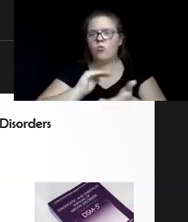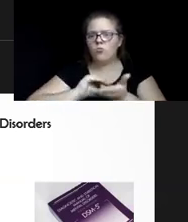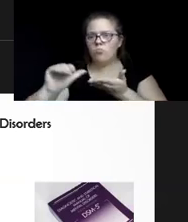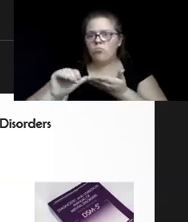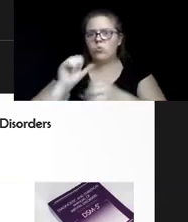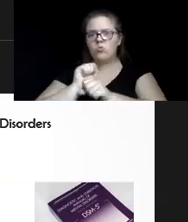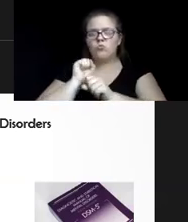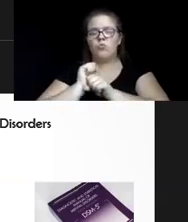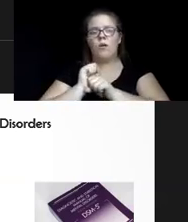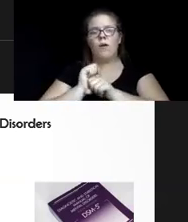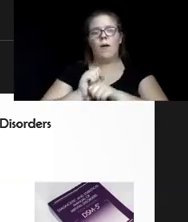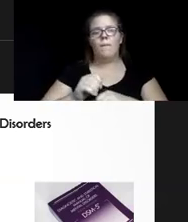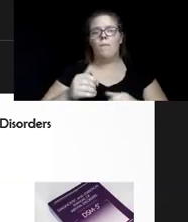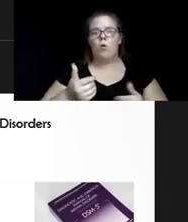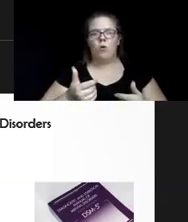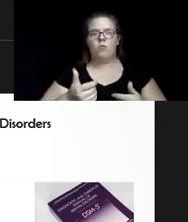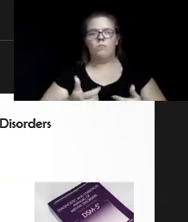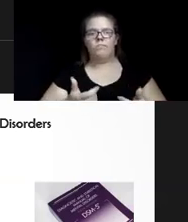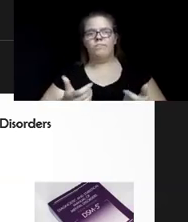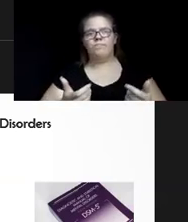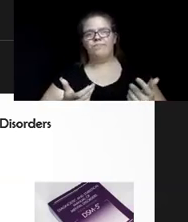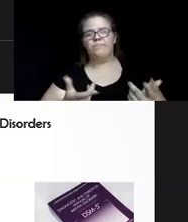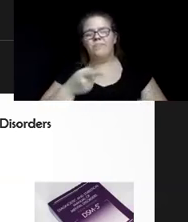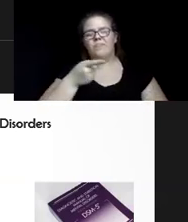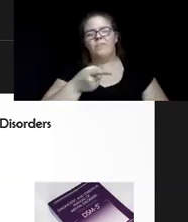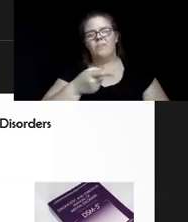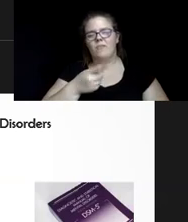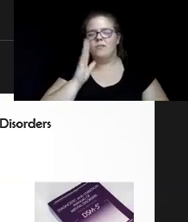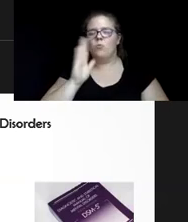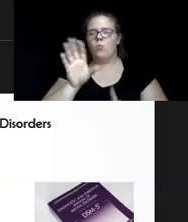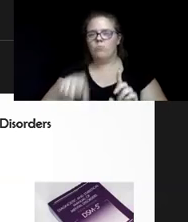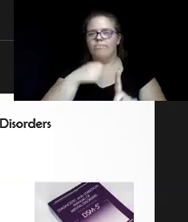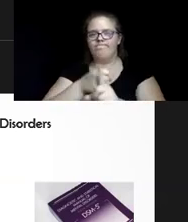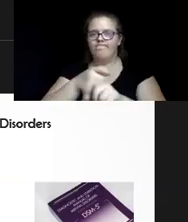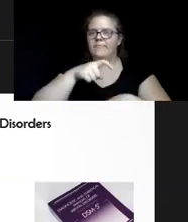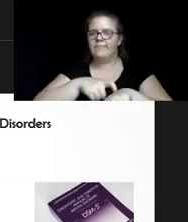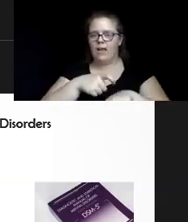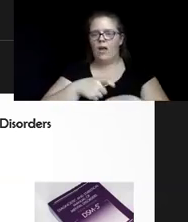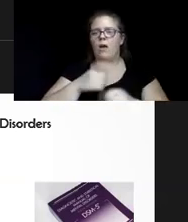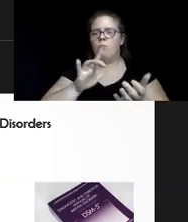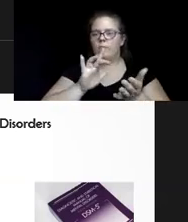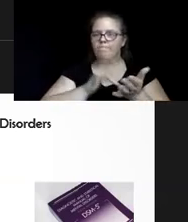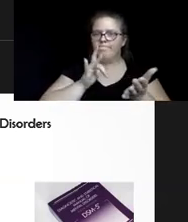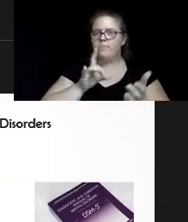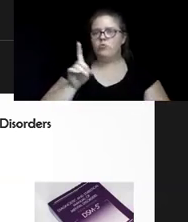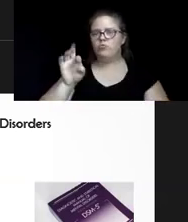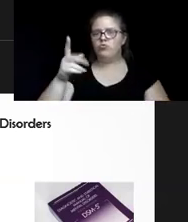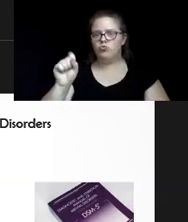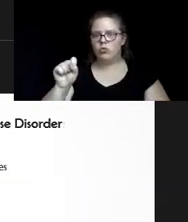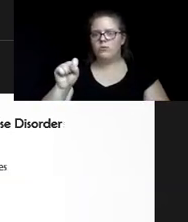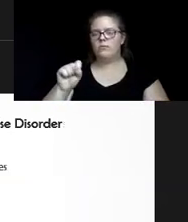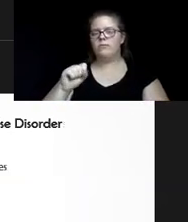For many of our patients, that signals a time where they become more apt to engage in drug and alcohol use.